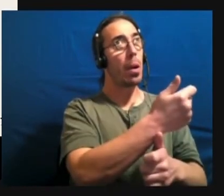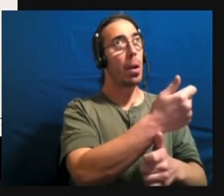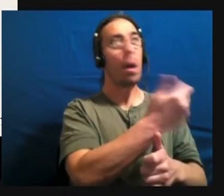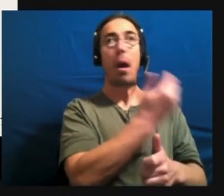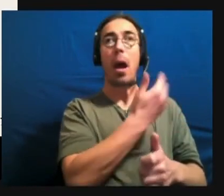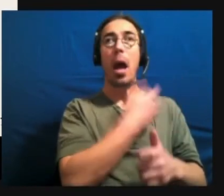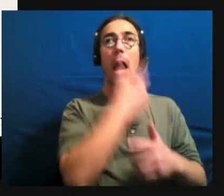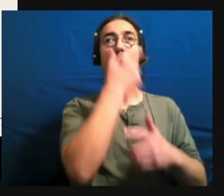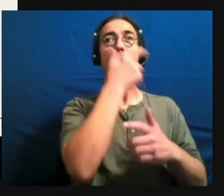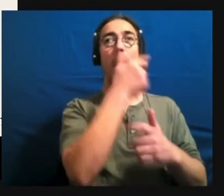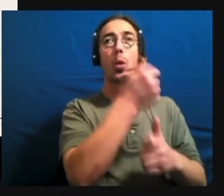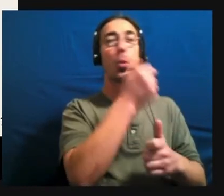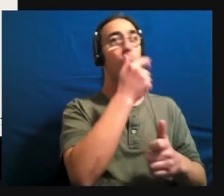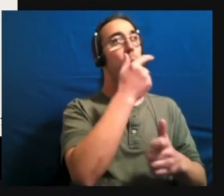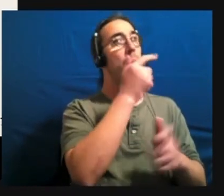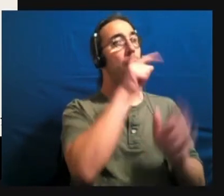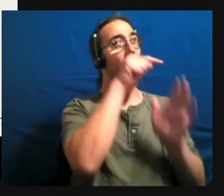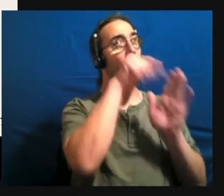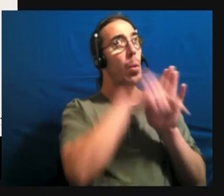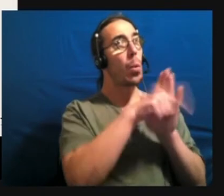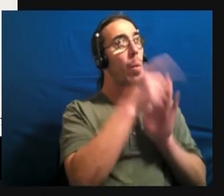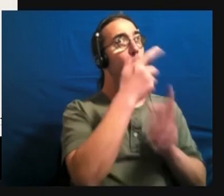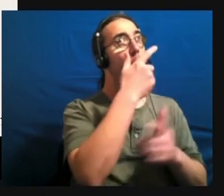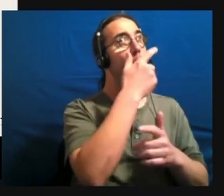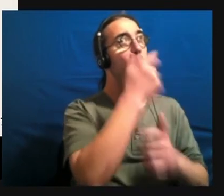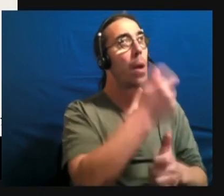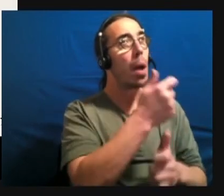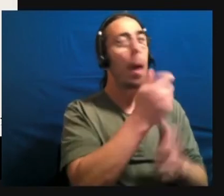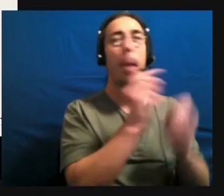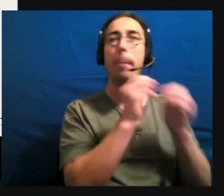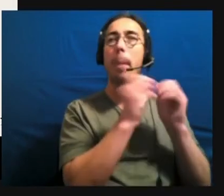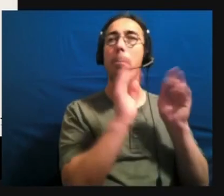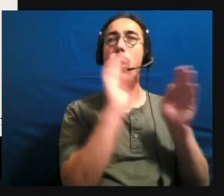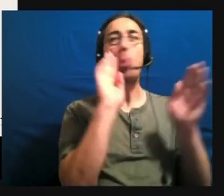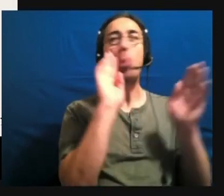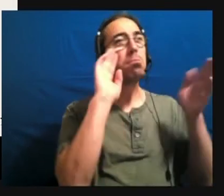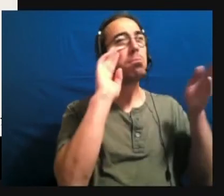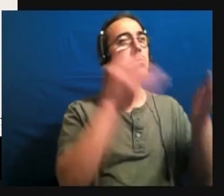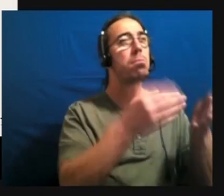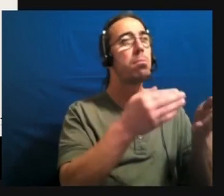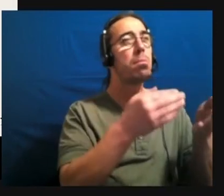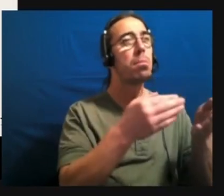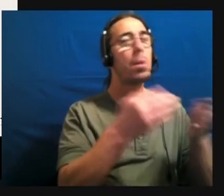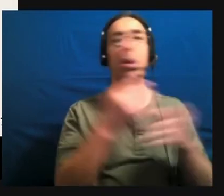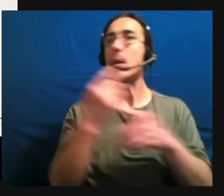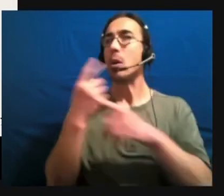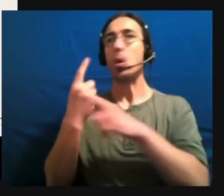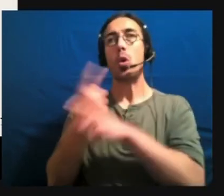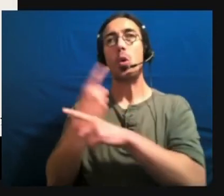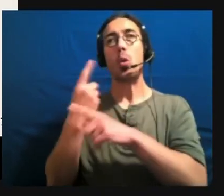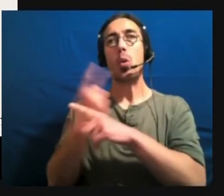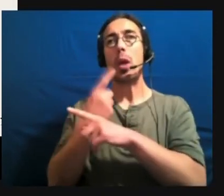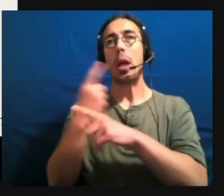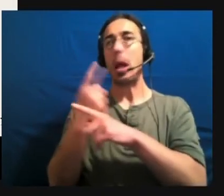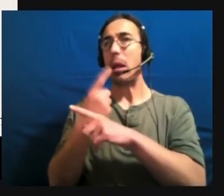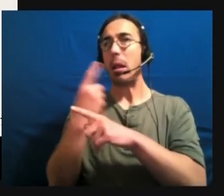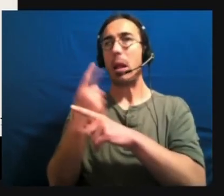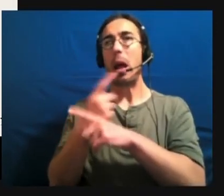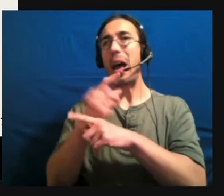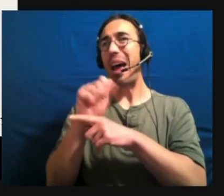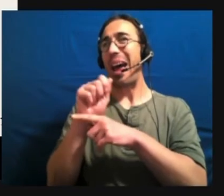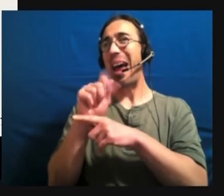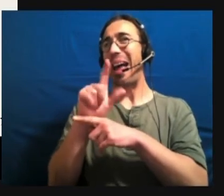very deep, but our interests are narrower. Polytropism, uh, is more of an allistic, uh,